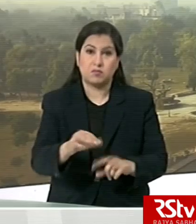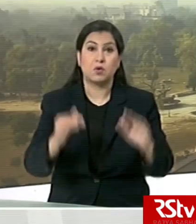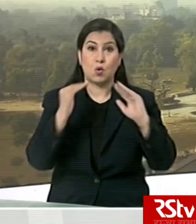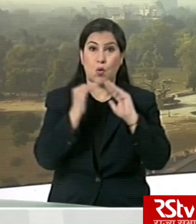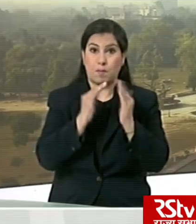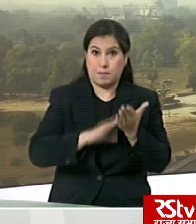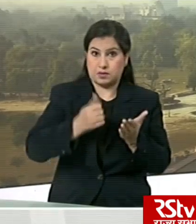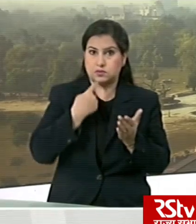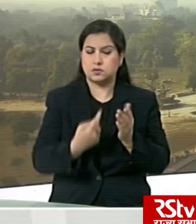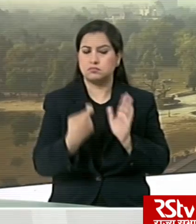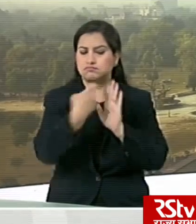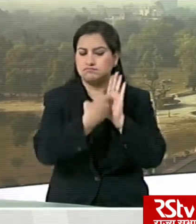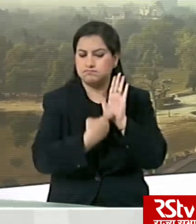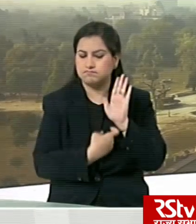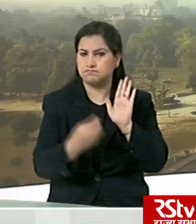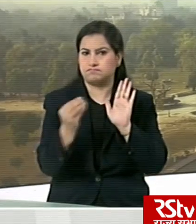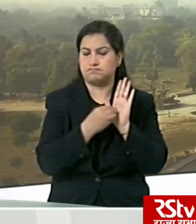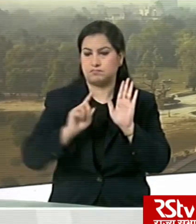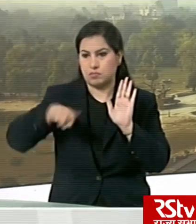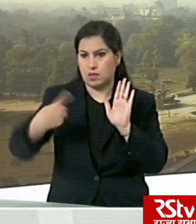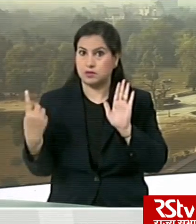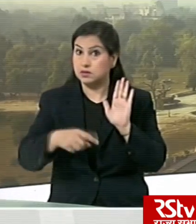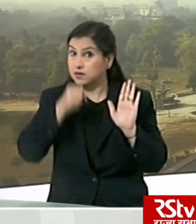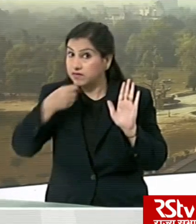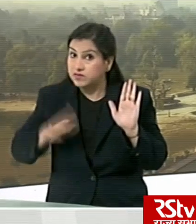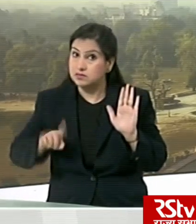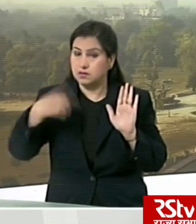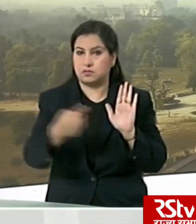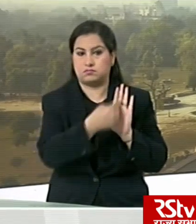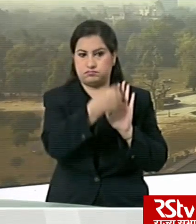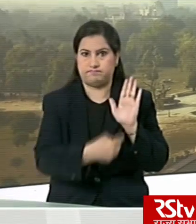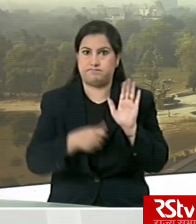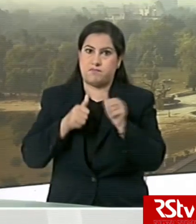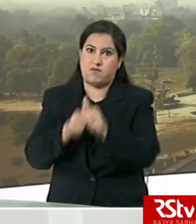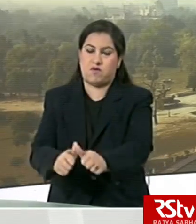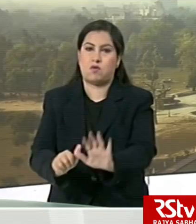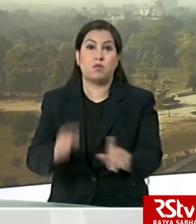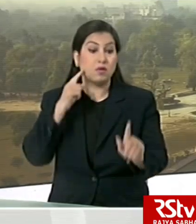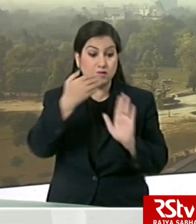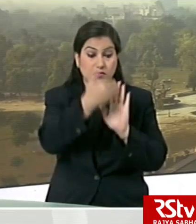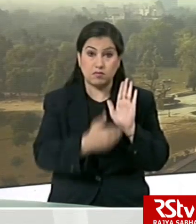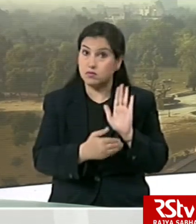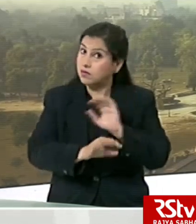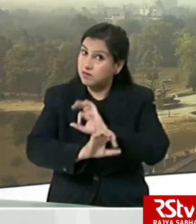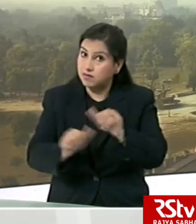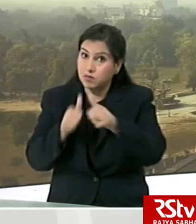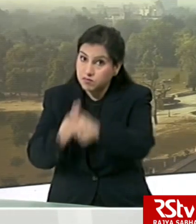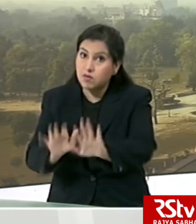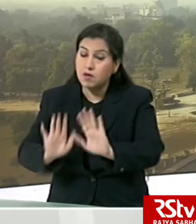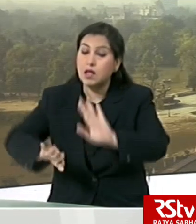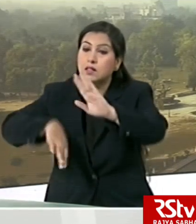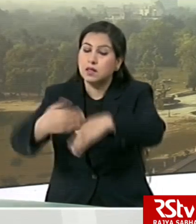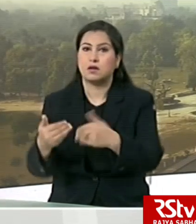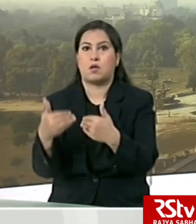out with a revised set of guidelines the next day of which activities in which sectors will be permitted from the 20th of April